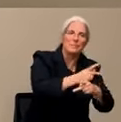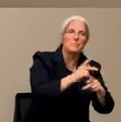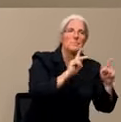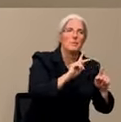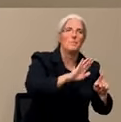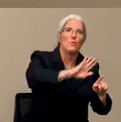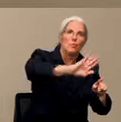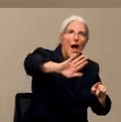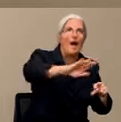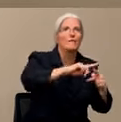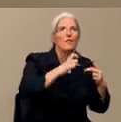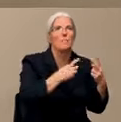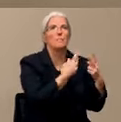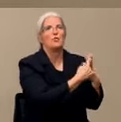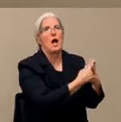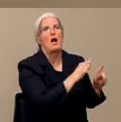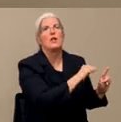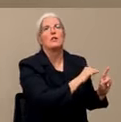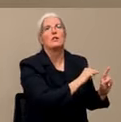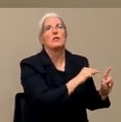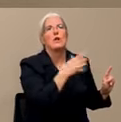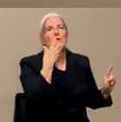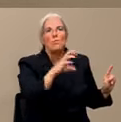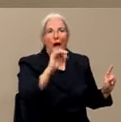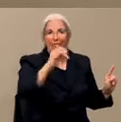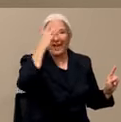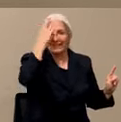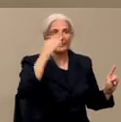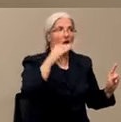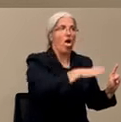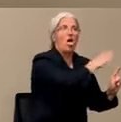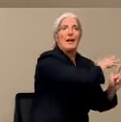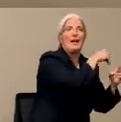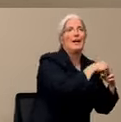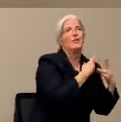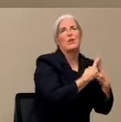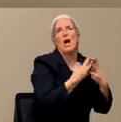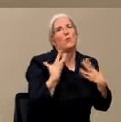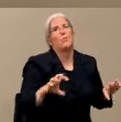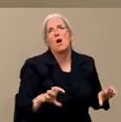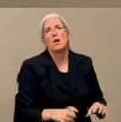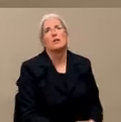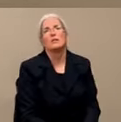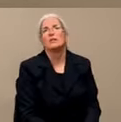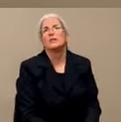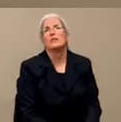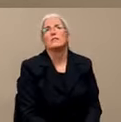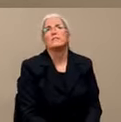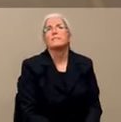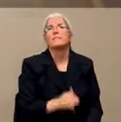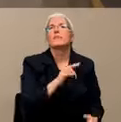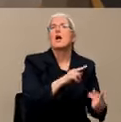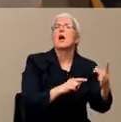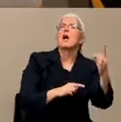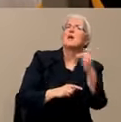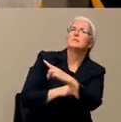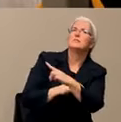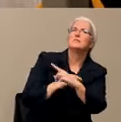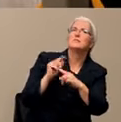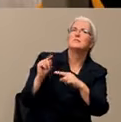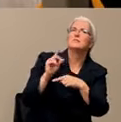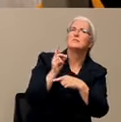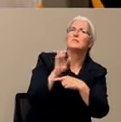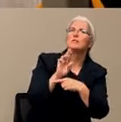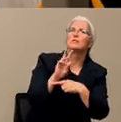Great. Thank you, Sheriff. Next question will be for Dr. V. Will physician offices